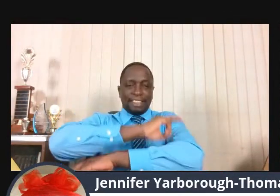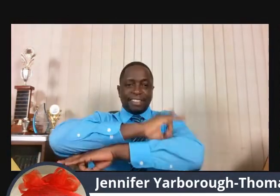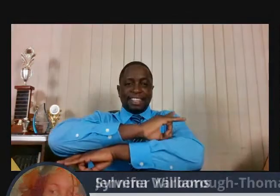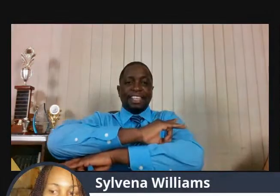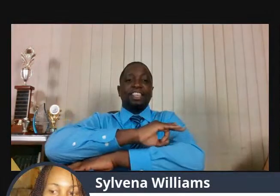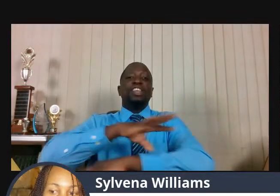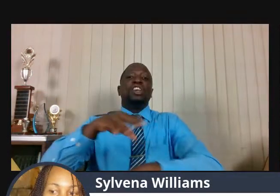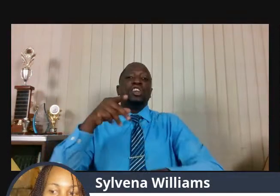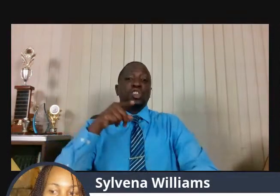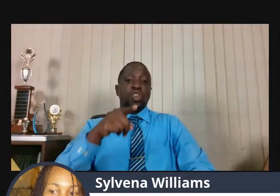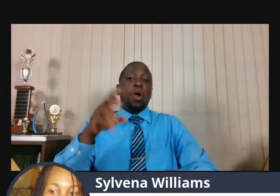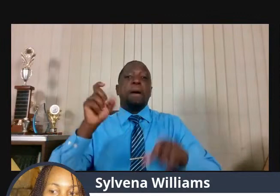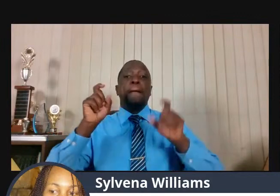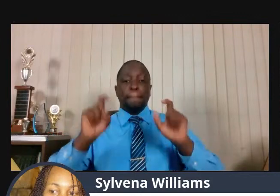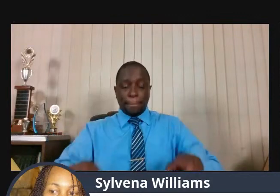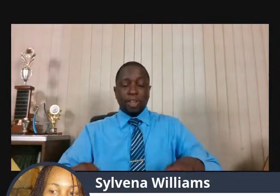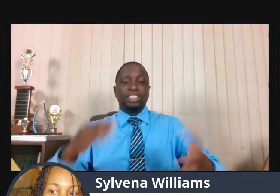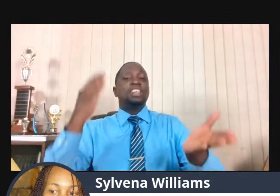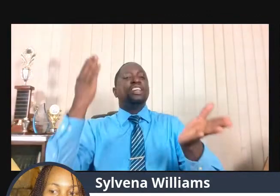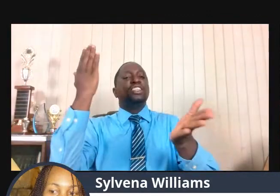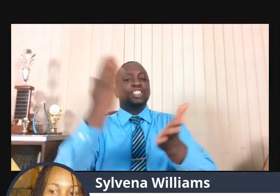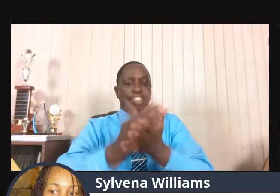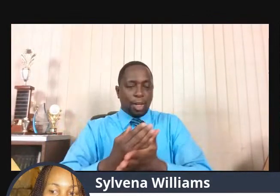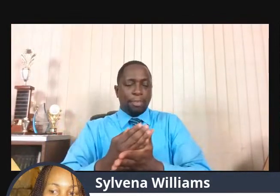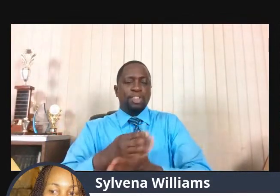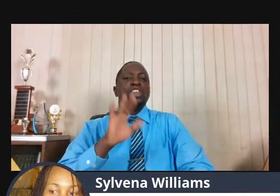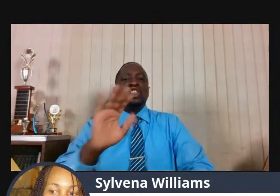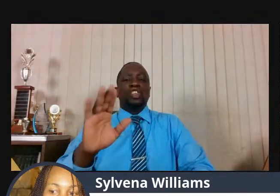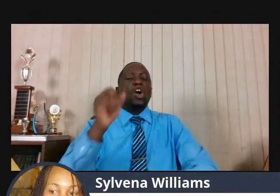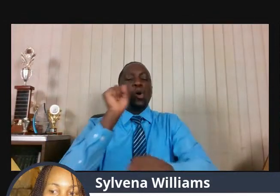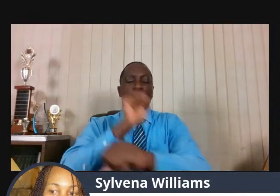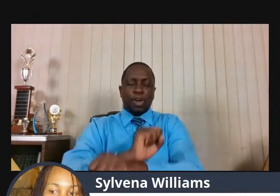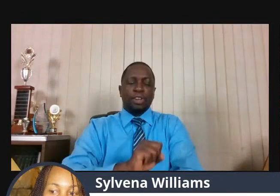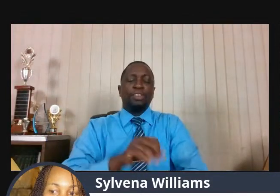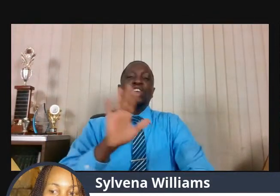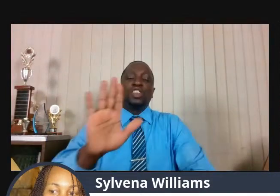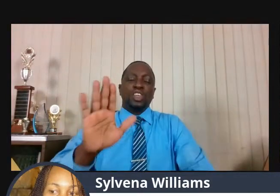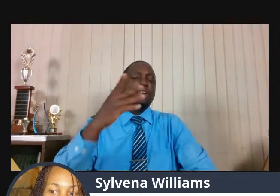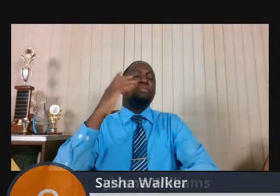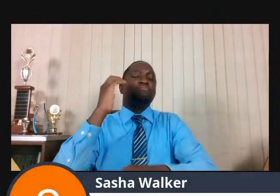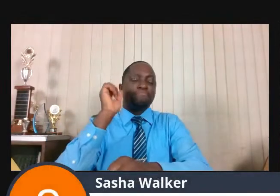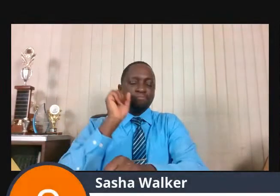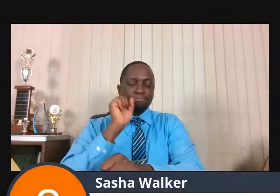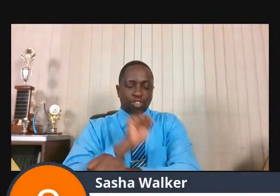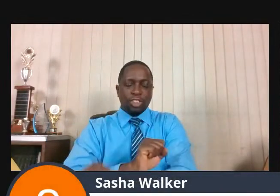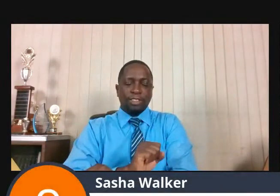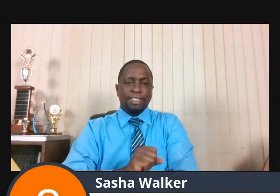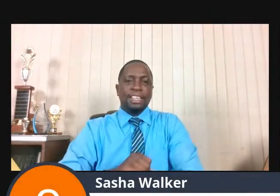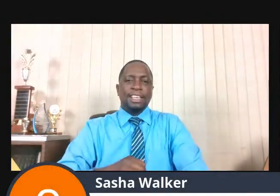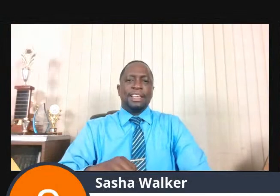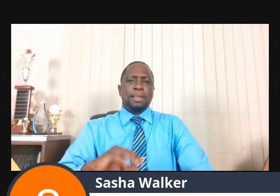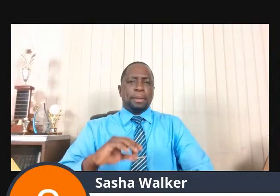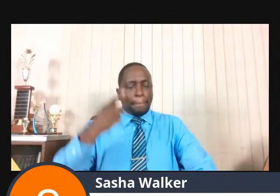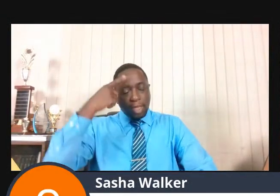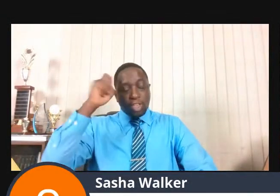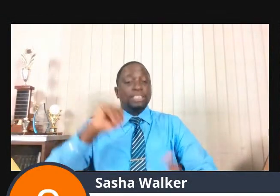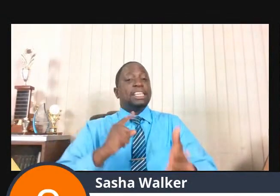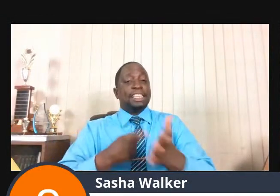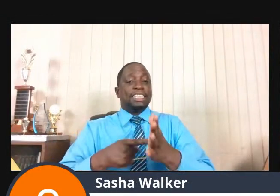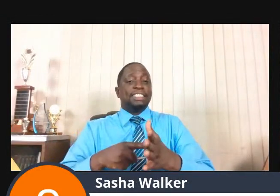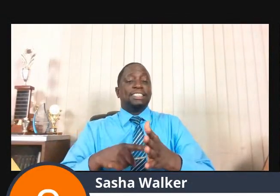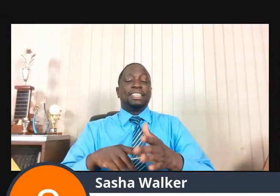cease, stop your labor. This is a day that I seized my labor in creation